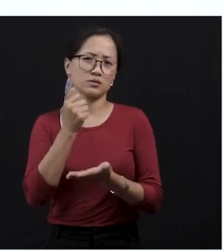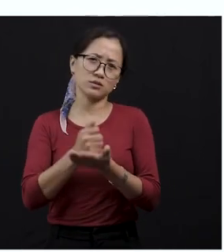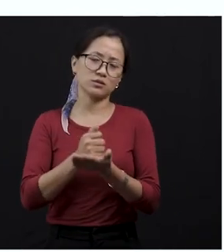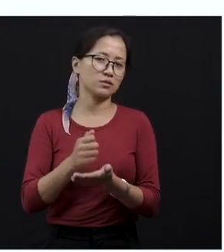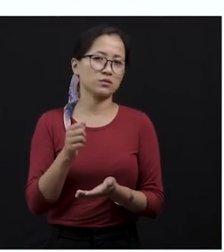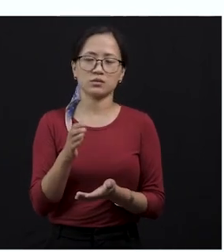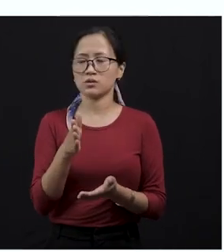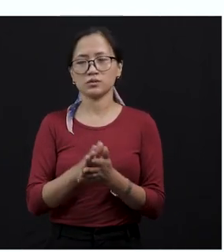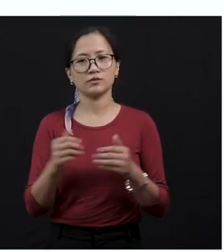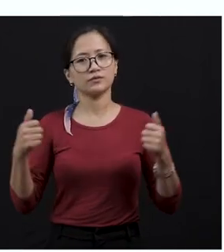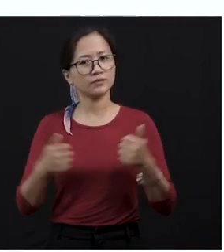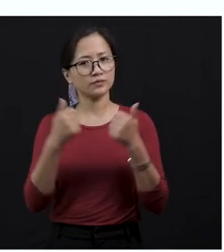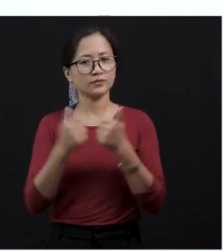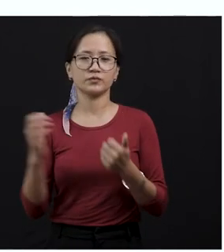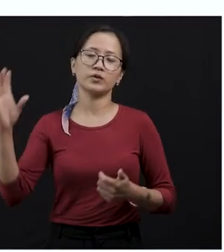not to fight again.